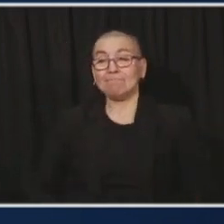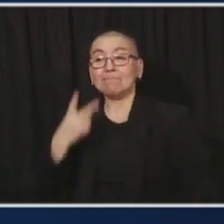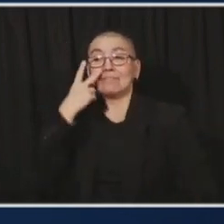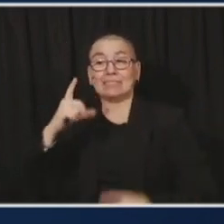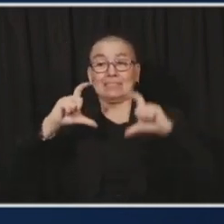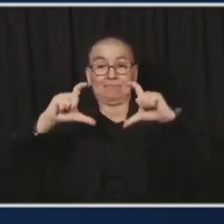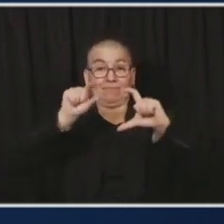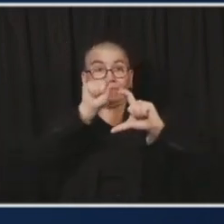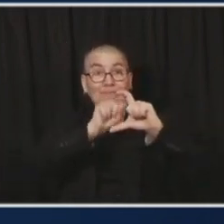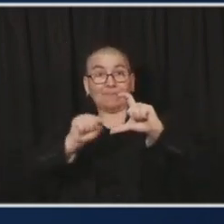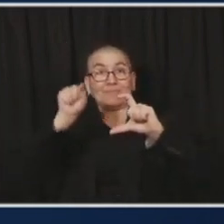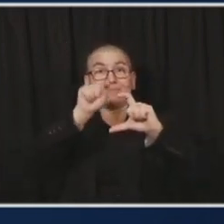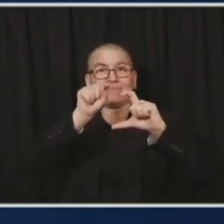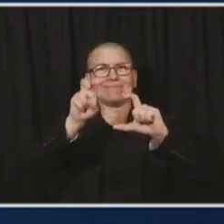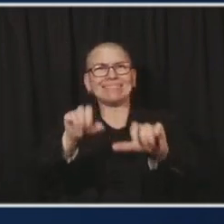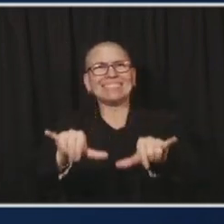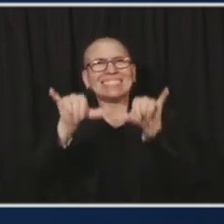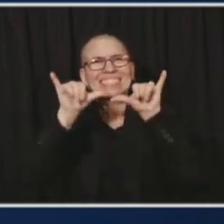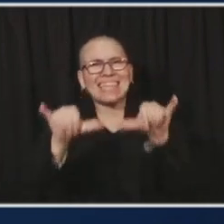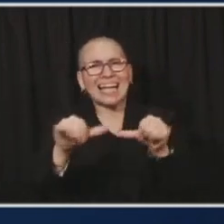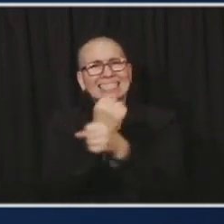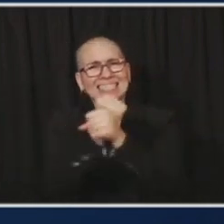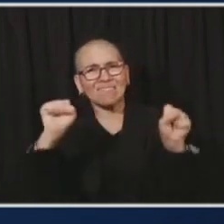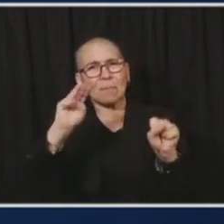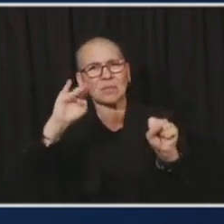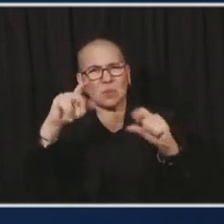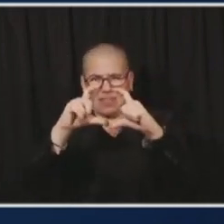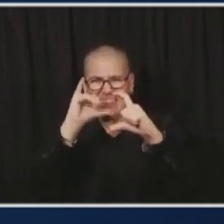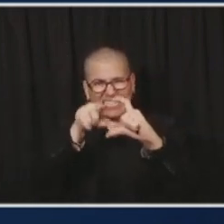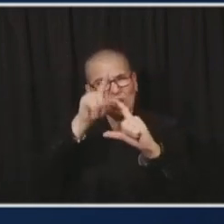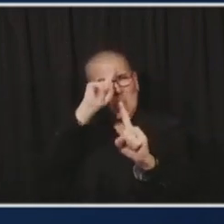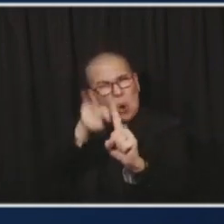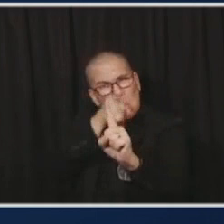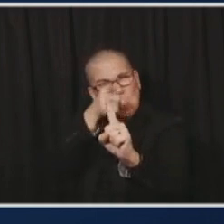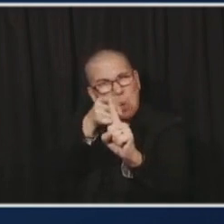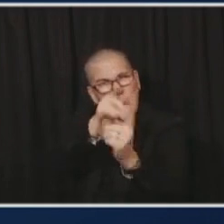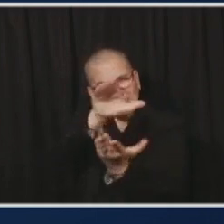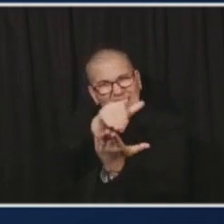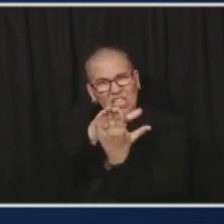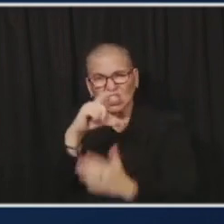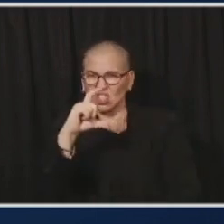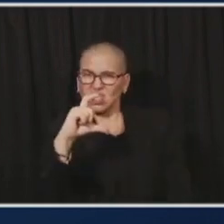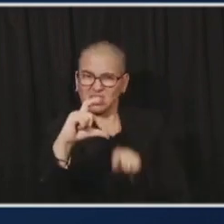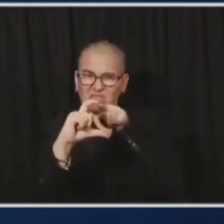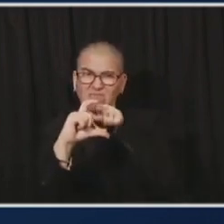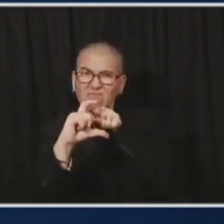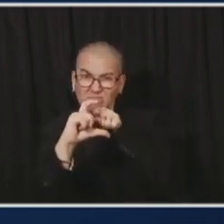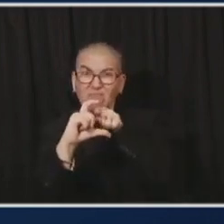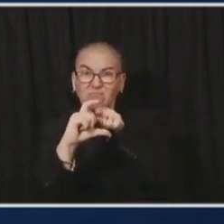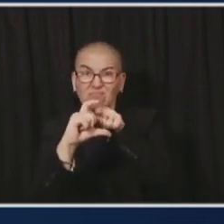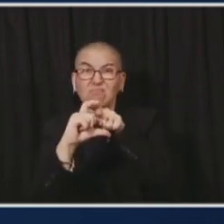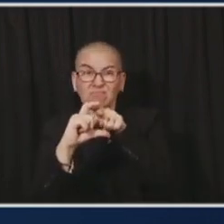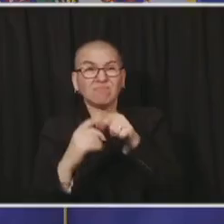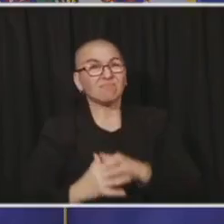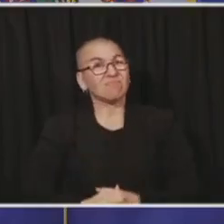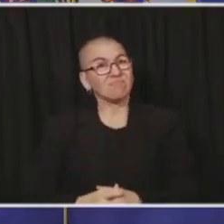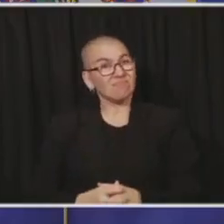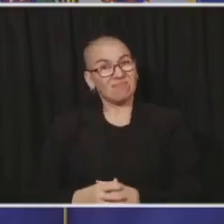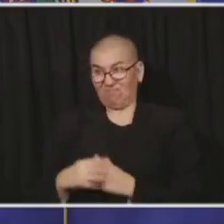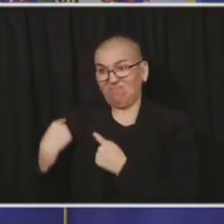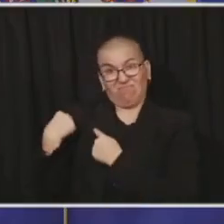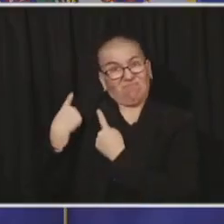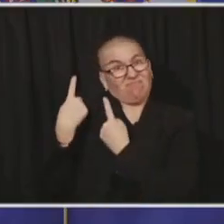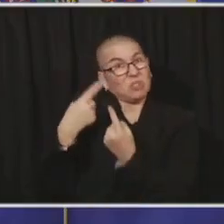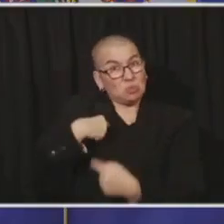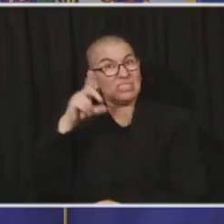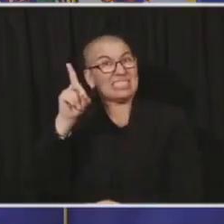So we've done that. We've tried to balance that. We've tried to protect hospital capacity and what we know now is of what we've learned where we're